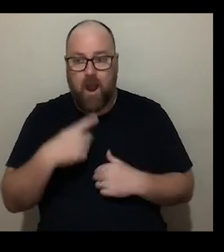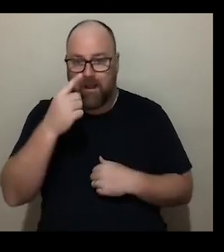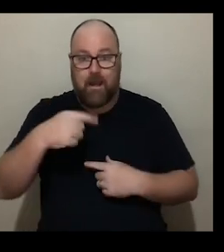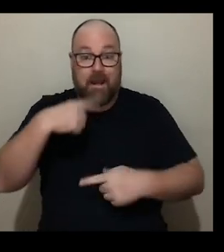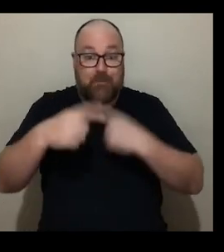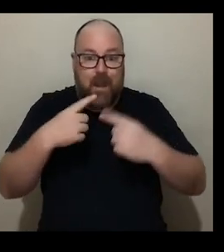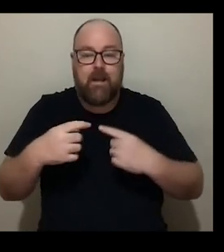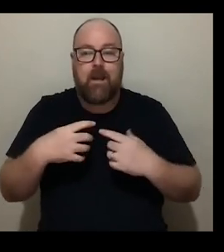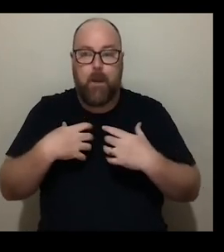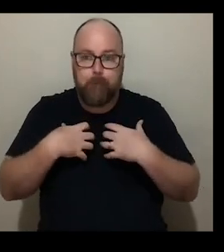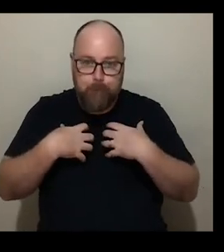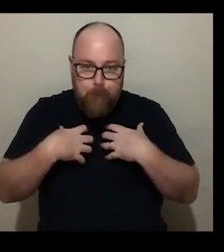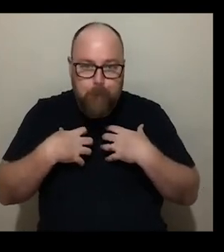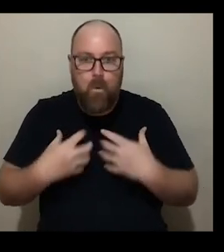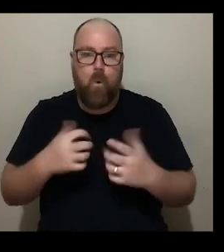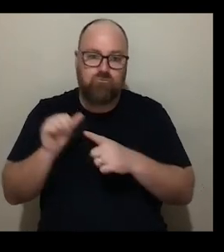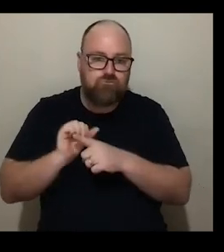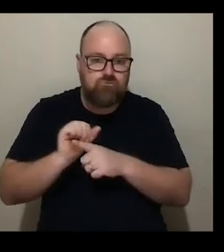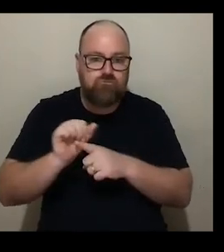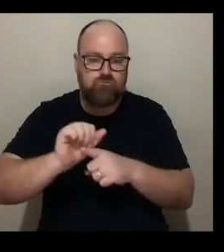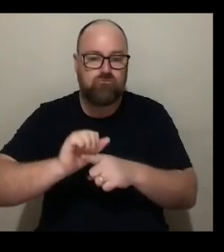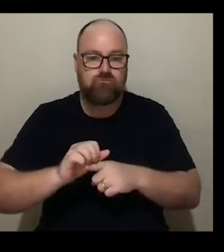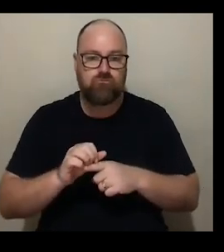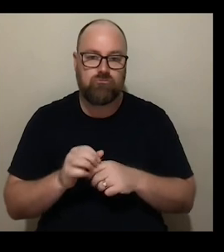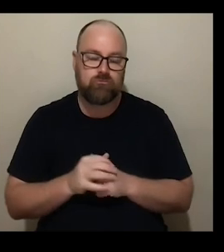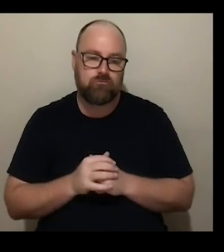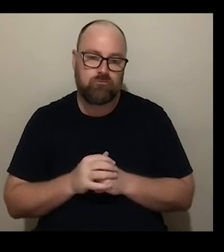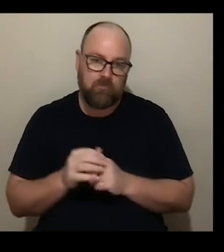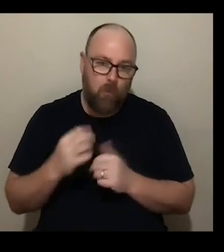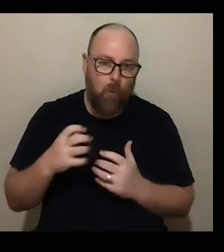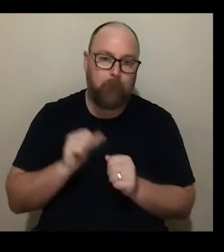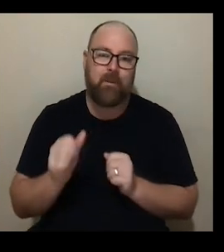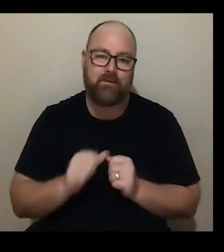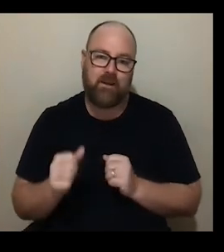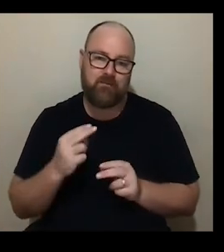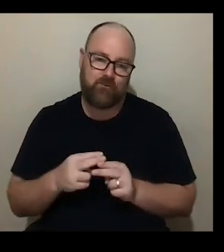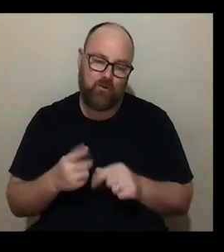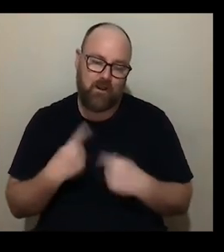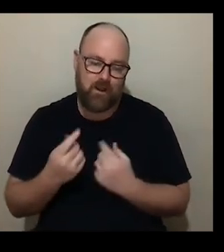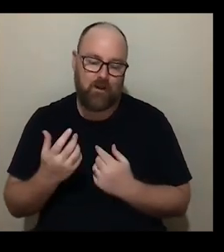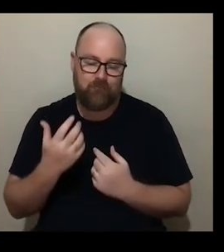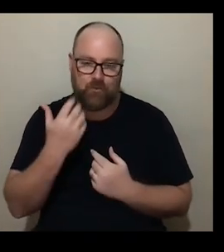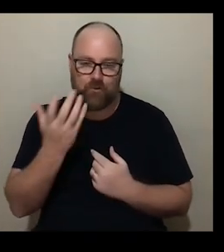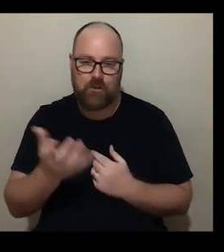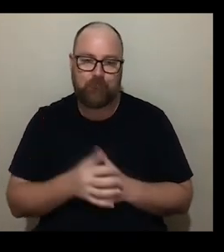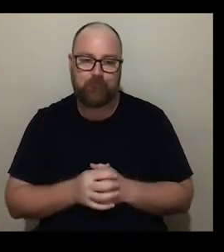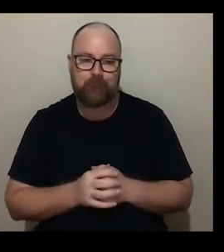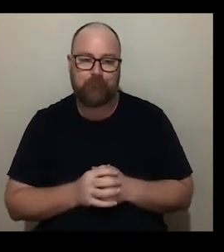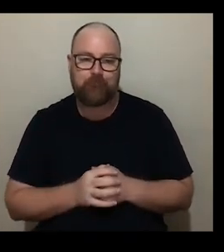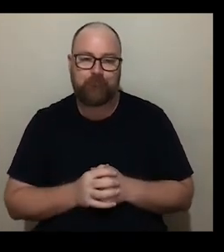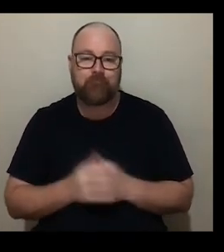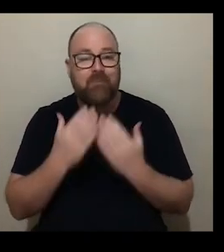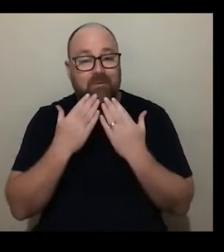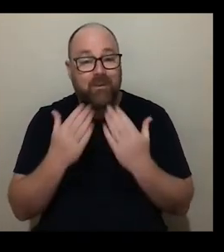expand on a far wider range of things which we can do further along in our forward history that's fabulous thanks